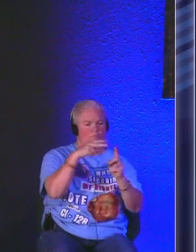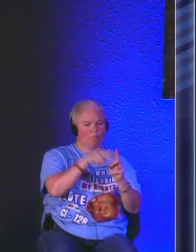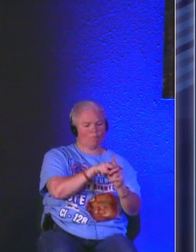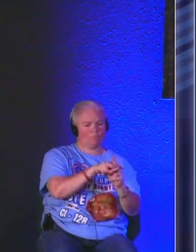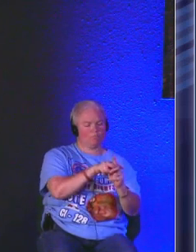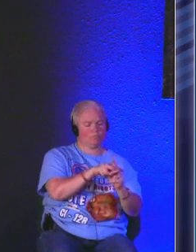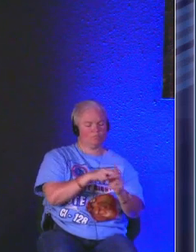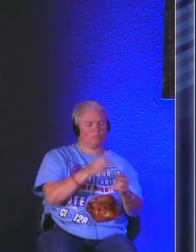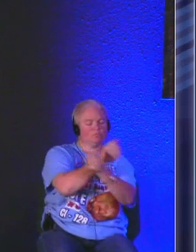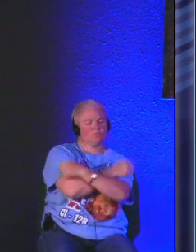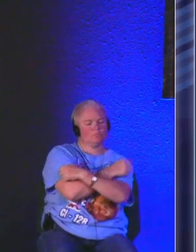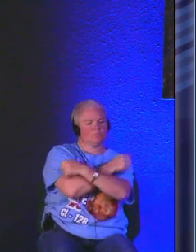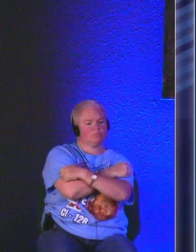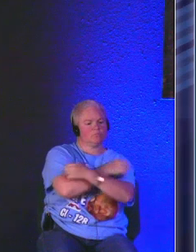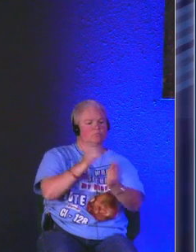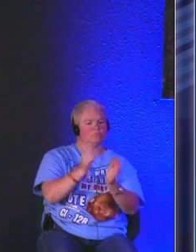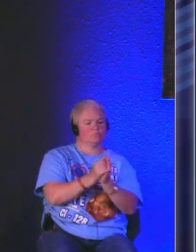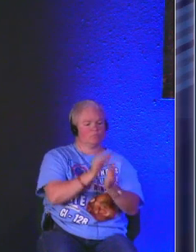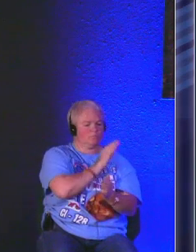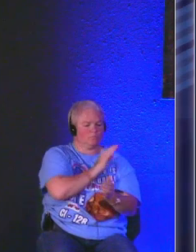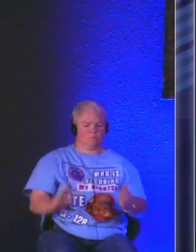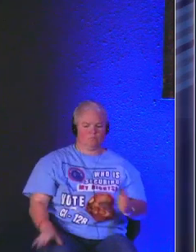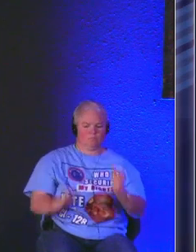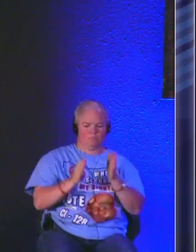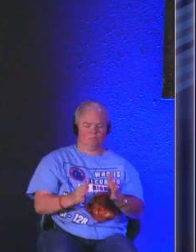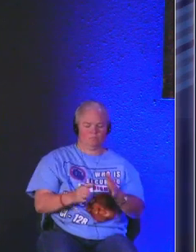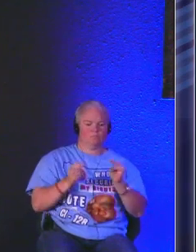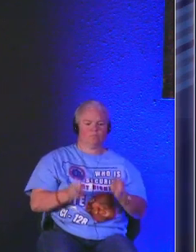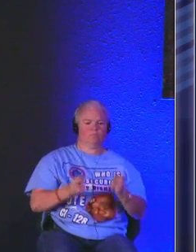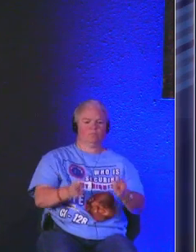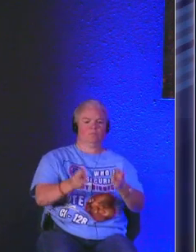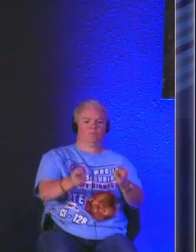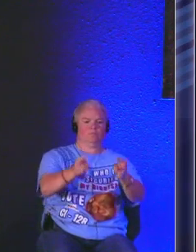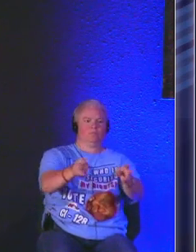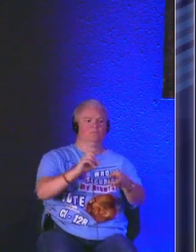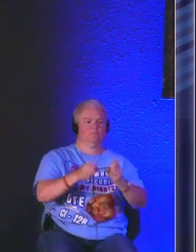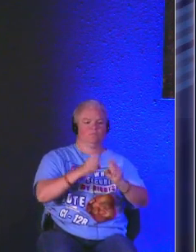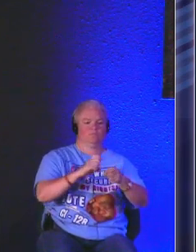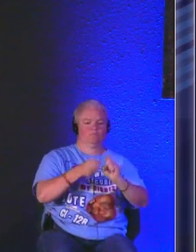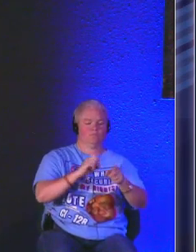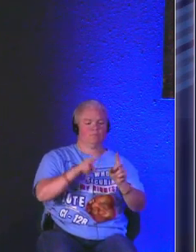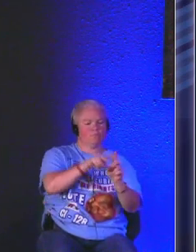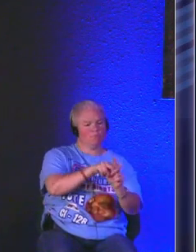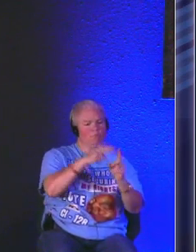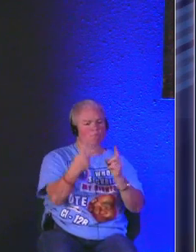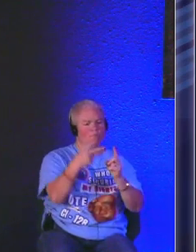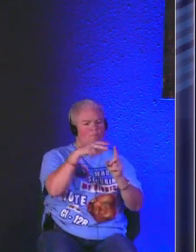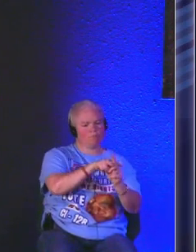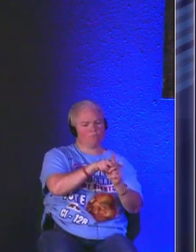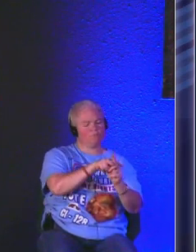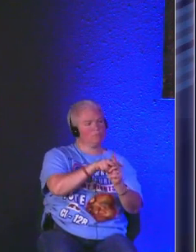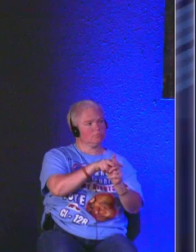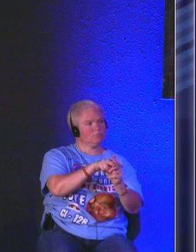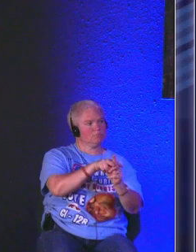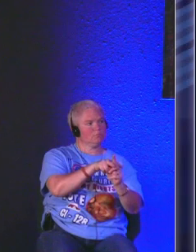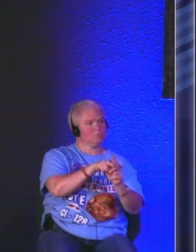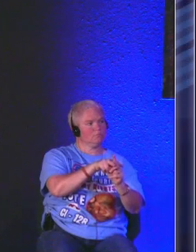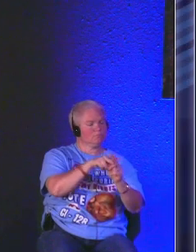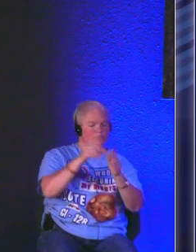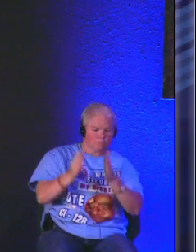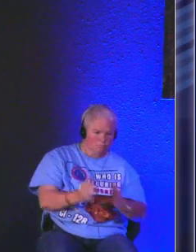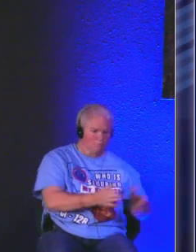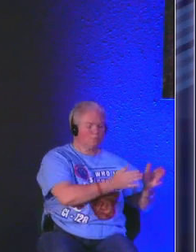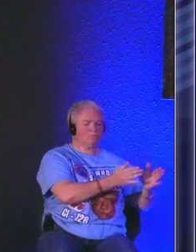everything and I love that about our Christian walk is that it changes our perspective on everything there's a lot of things that